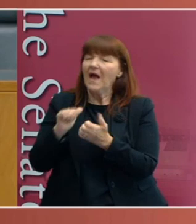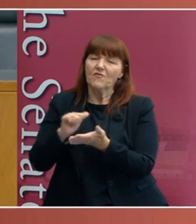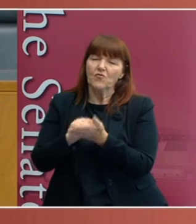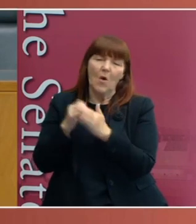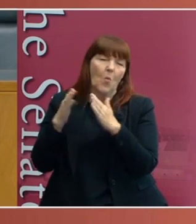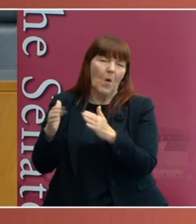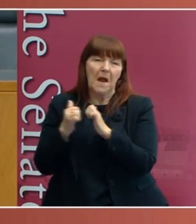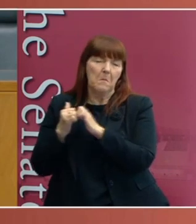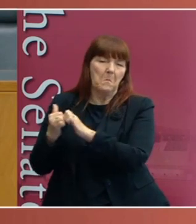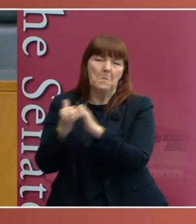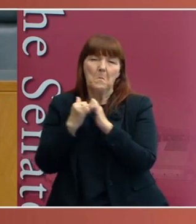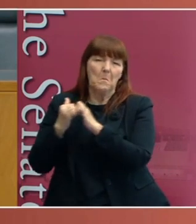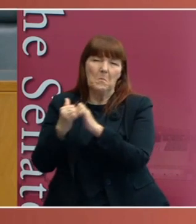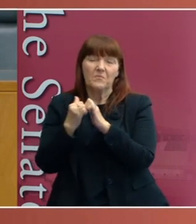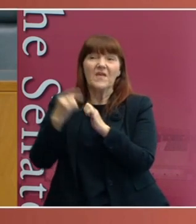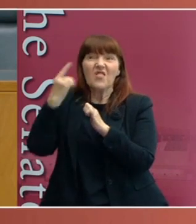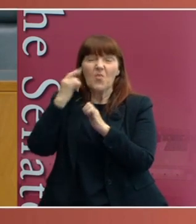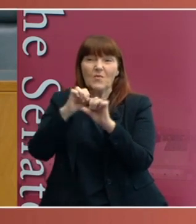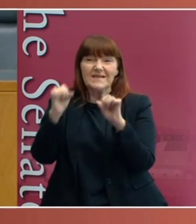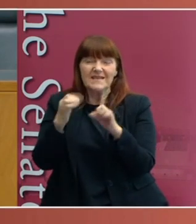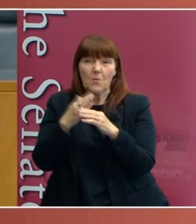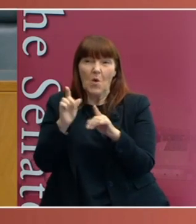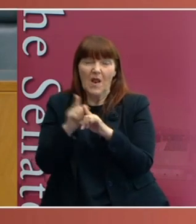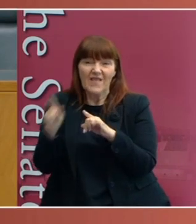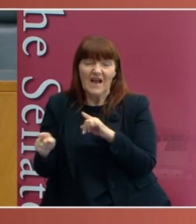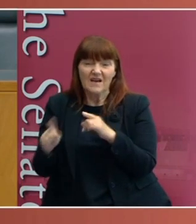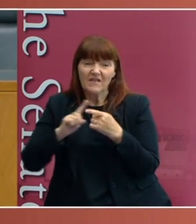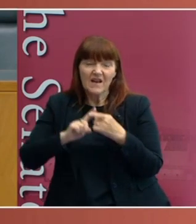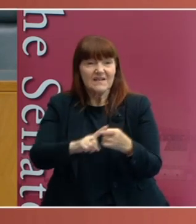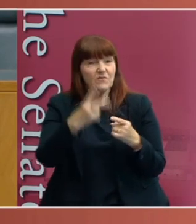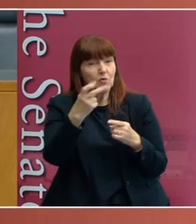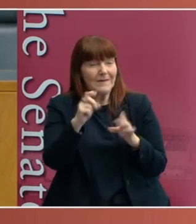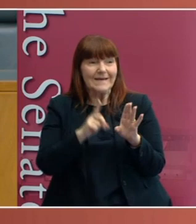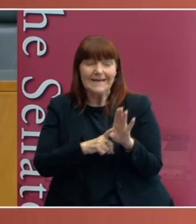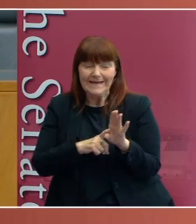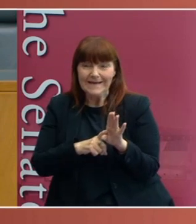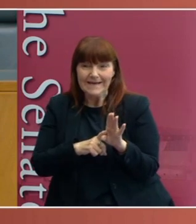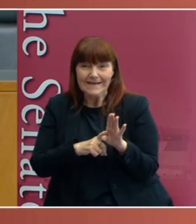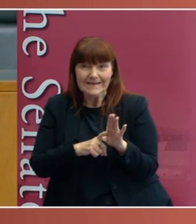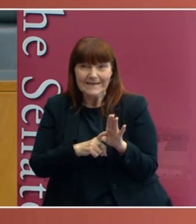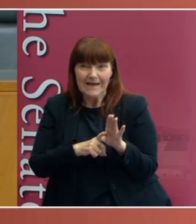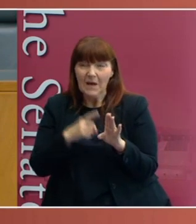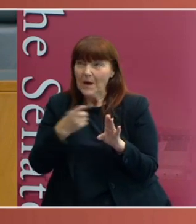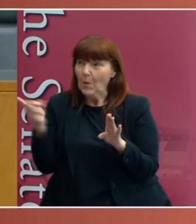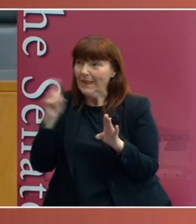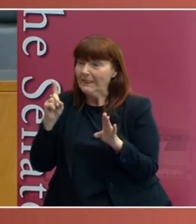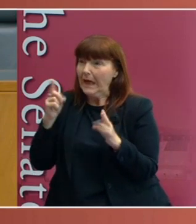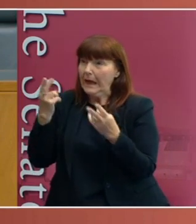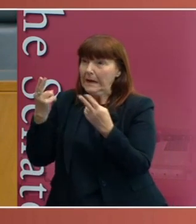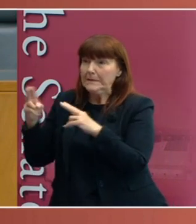they, the way they thought the system was going to work. And that lasted for 20 years. But once they died out,